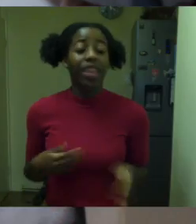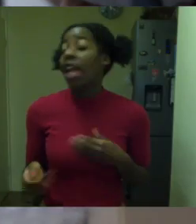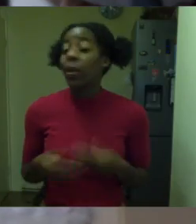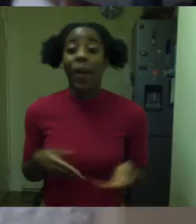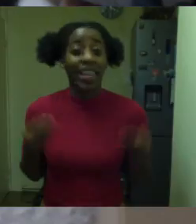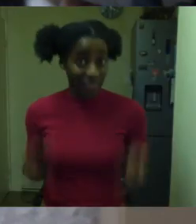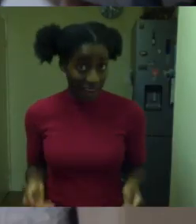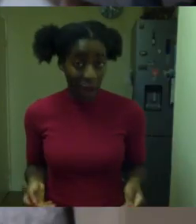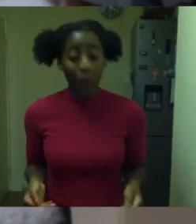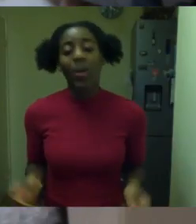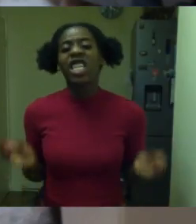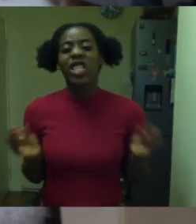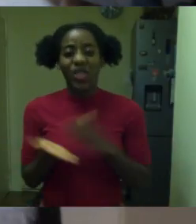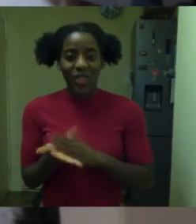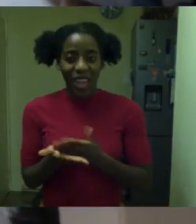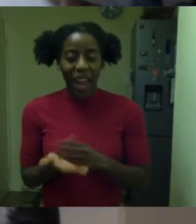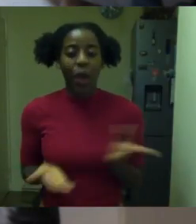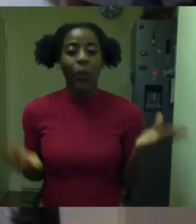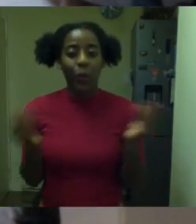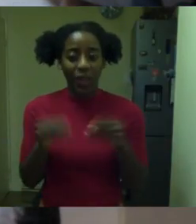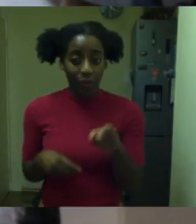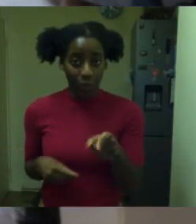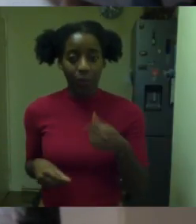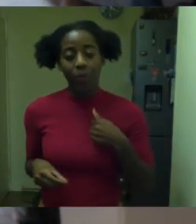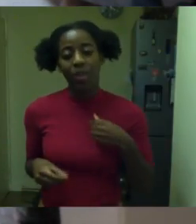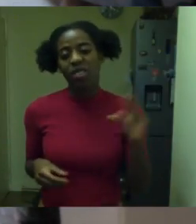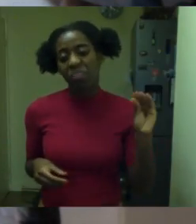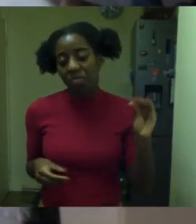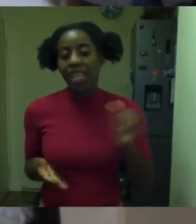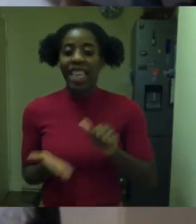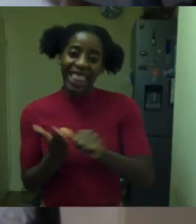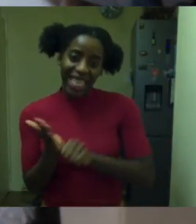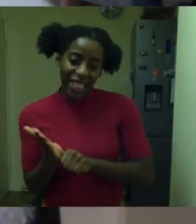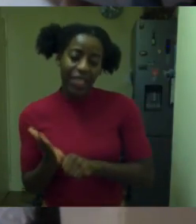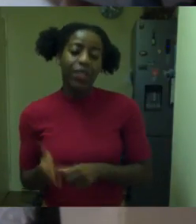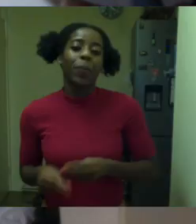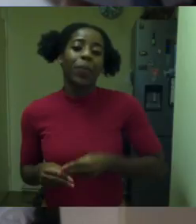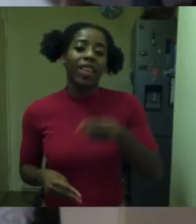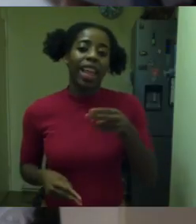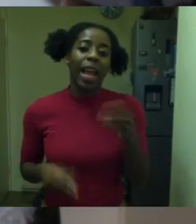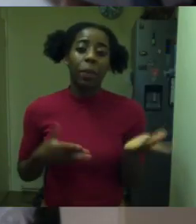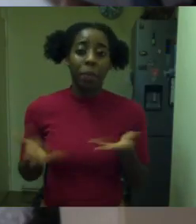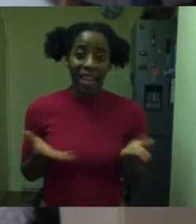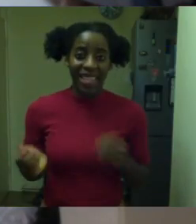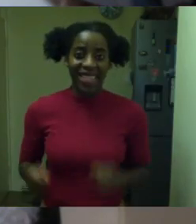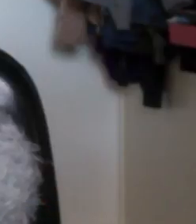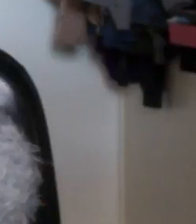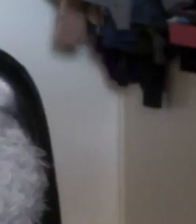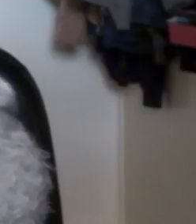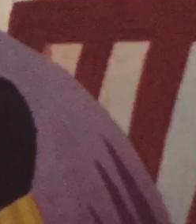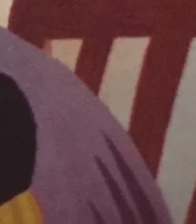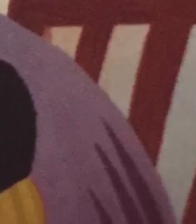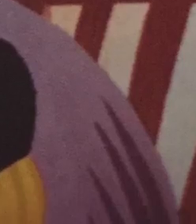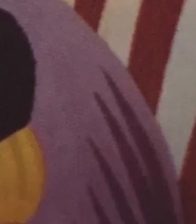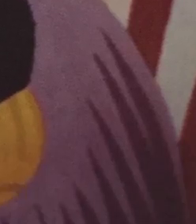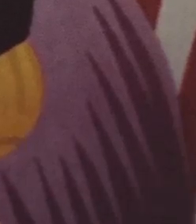So anyway, I've got a little library of black plays with me at the moment. And I'm just going to share